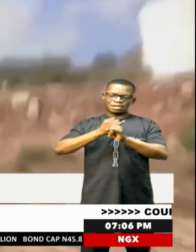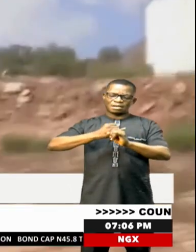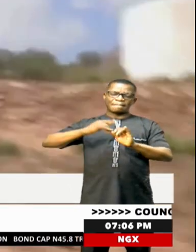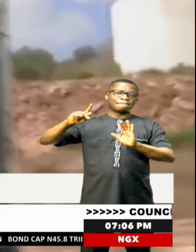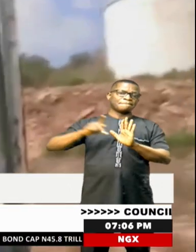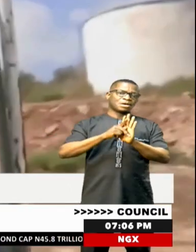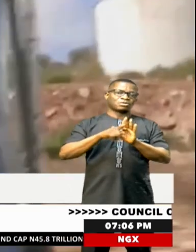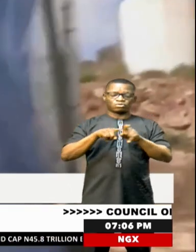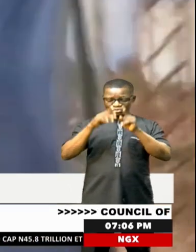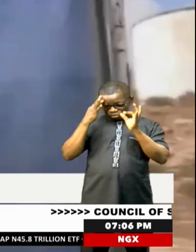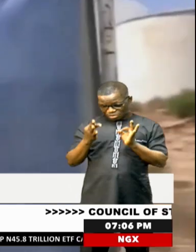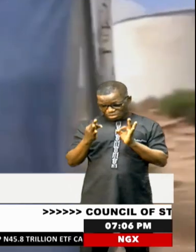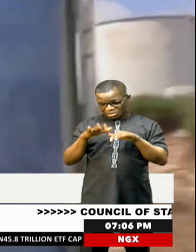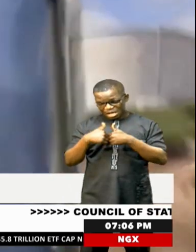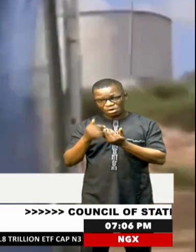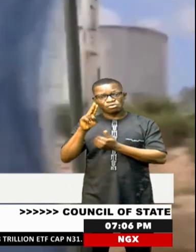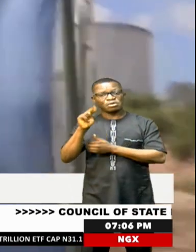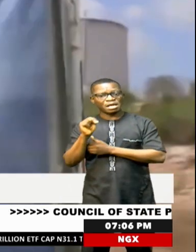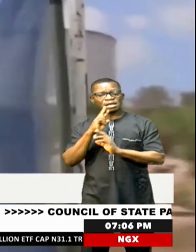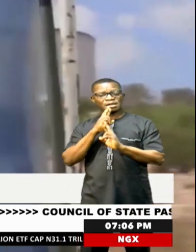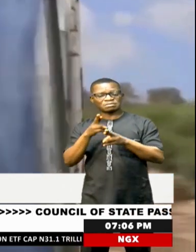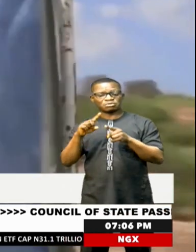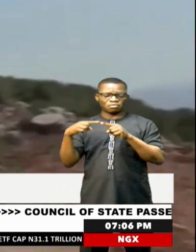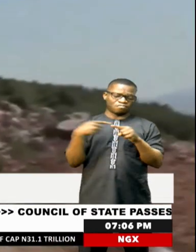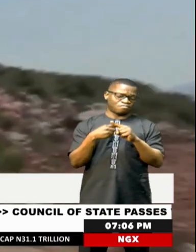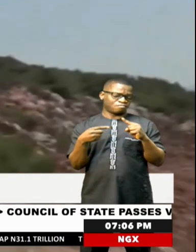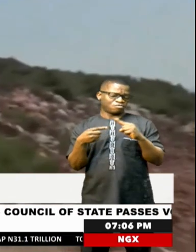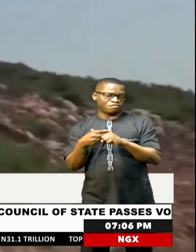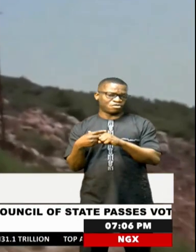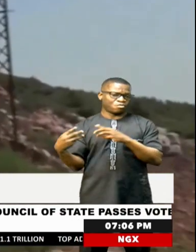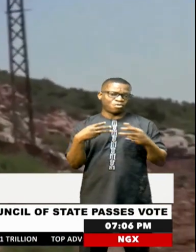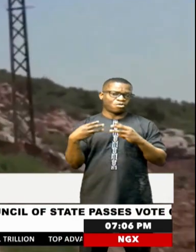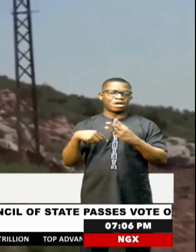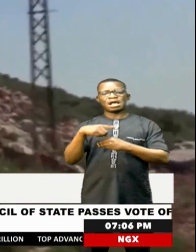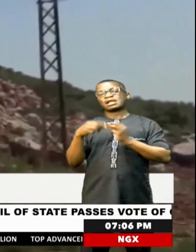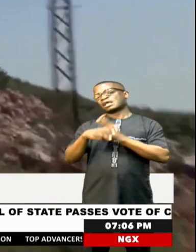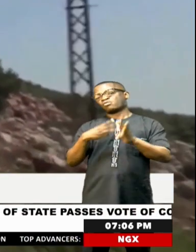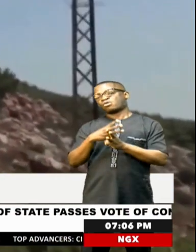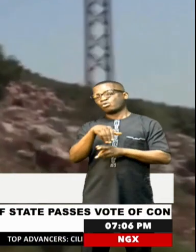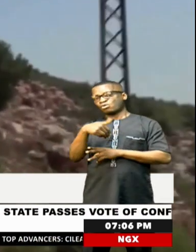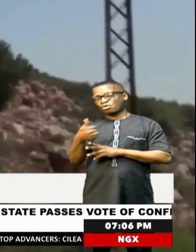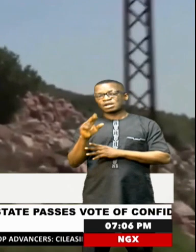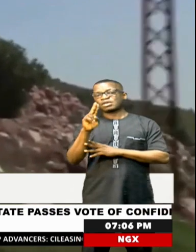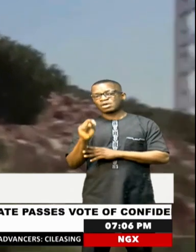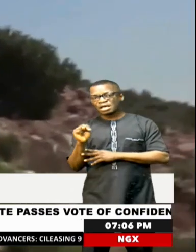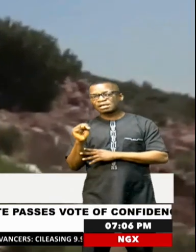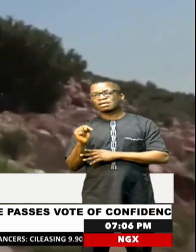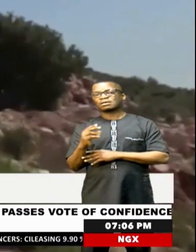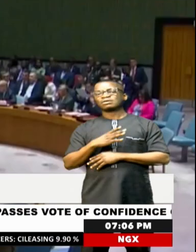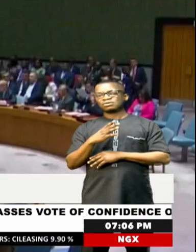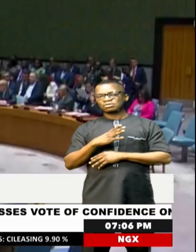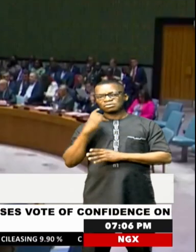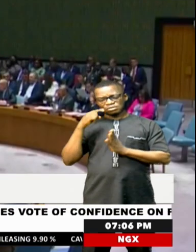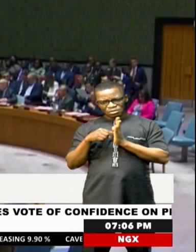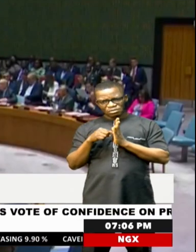determining how the UN should respond to conflicts around the world. Other UN officials echoed their sentiments for